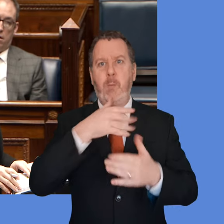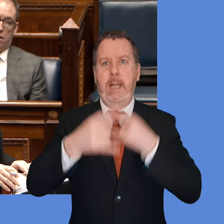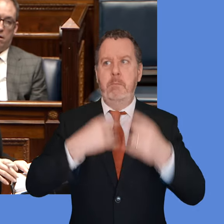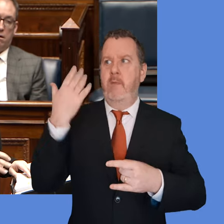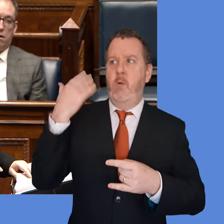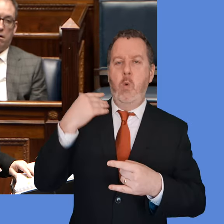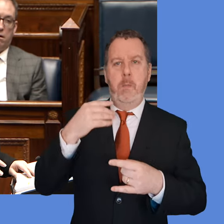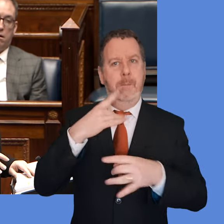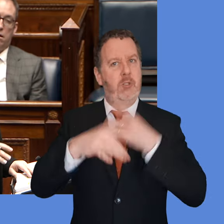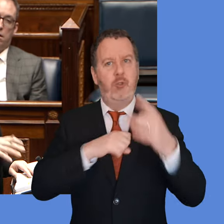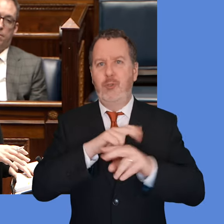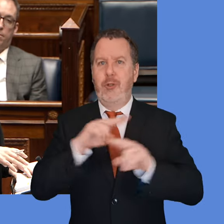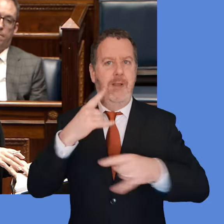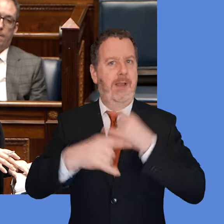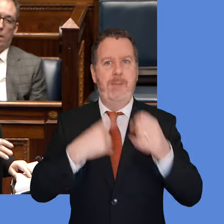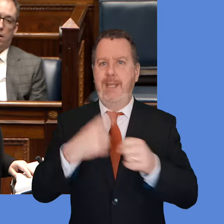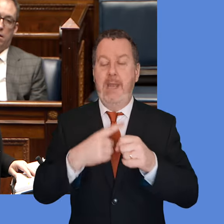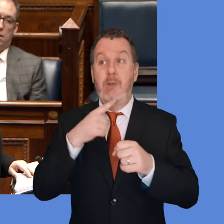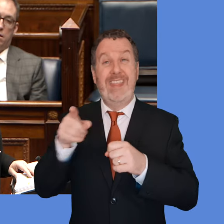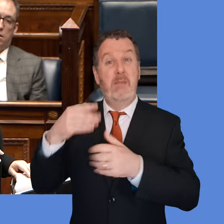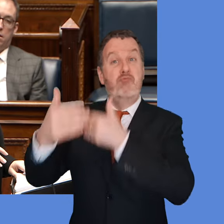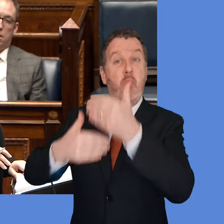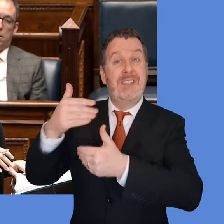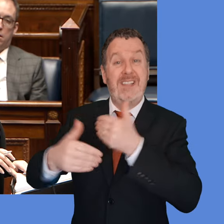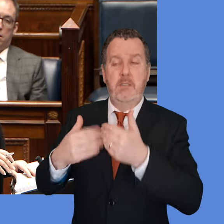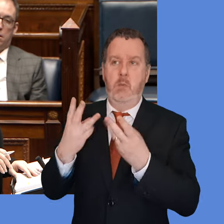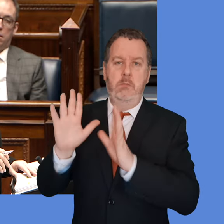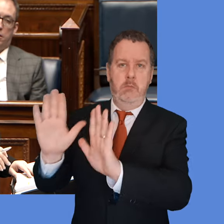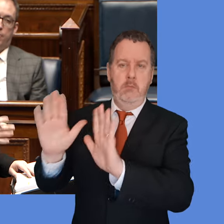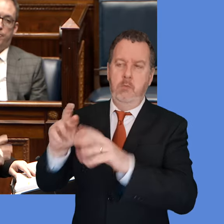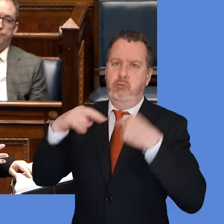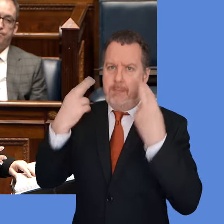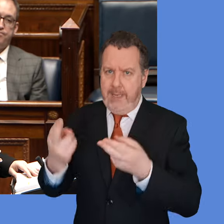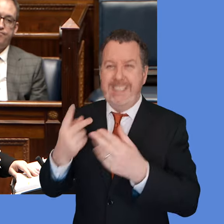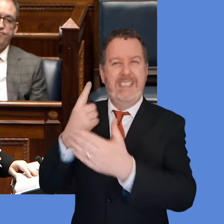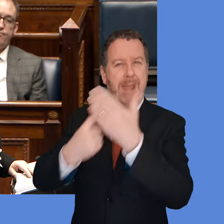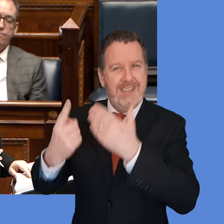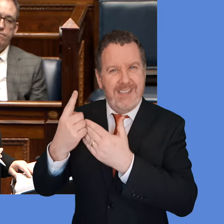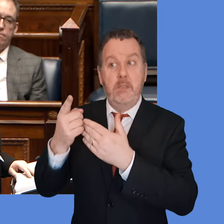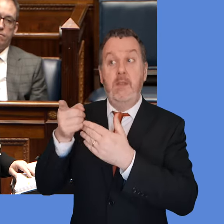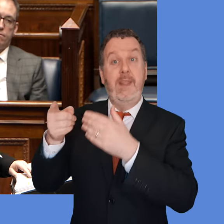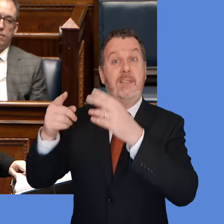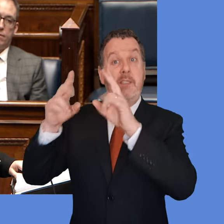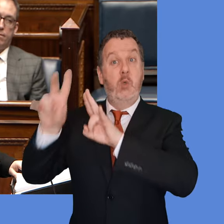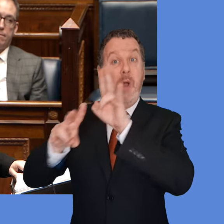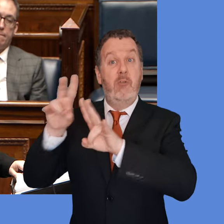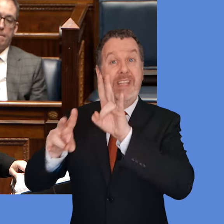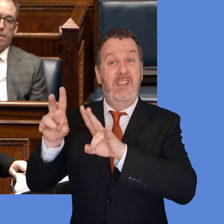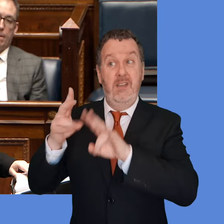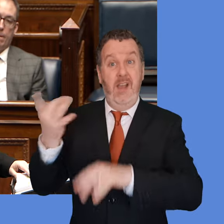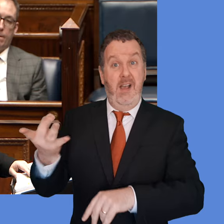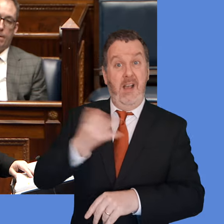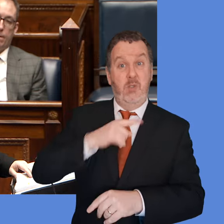I want to be very respectful to the process itself of the independent investigation. The inquiry have asked us to do so, but I can assure you